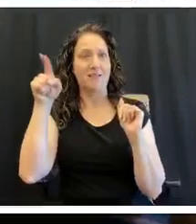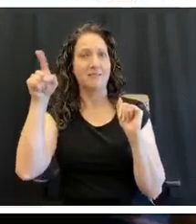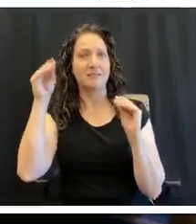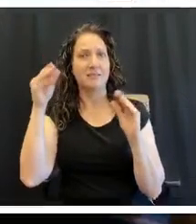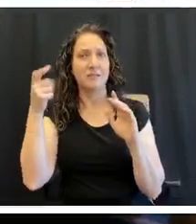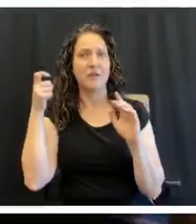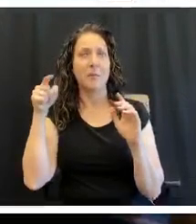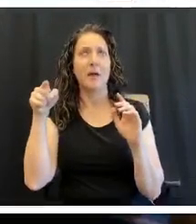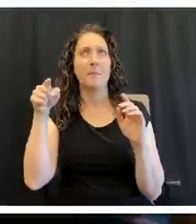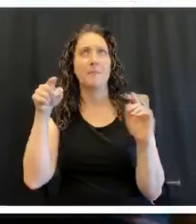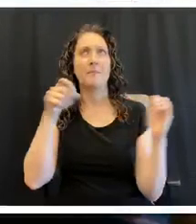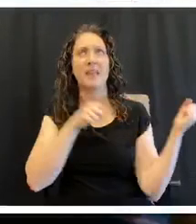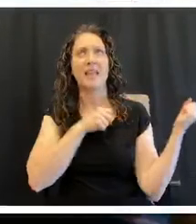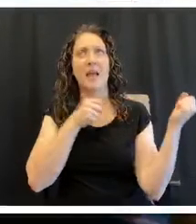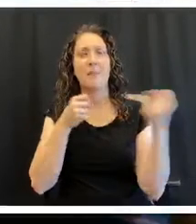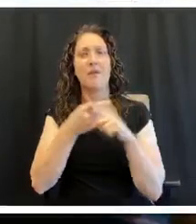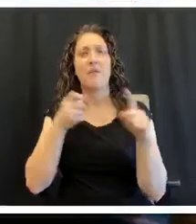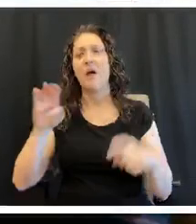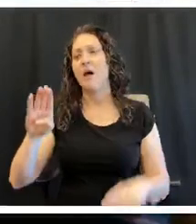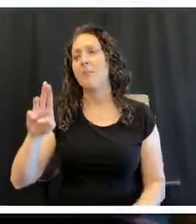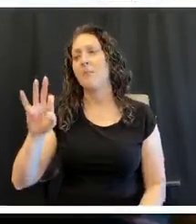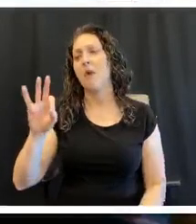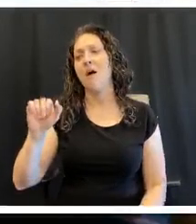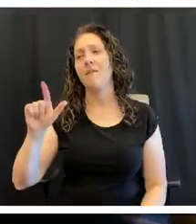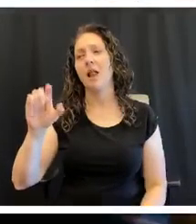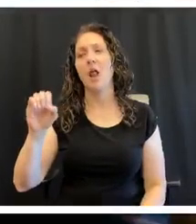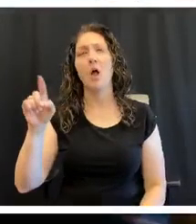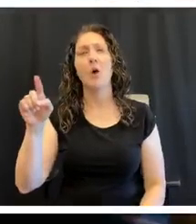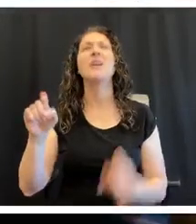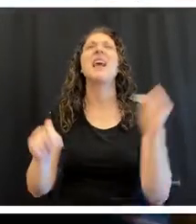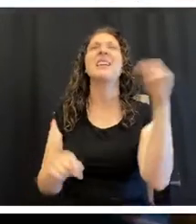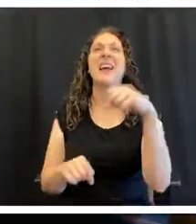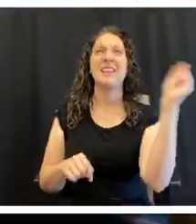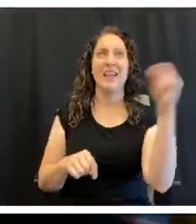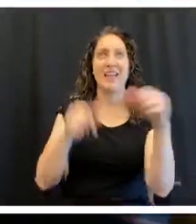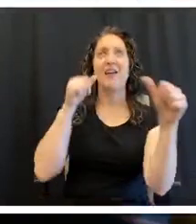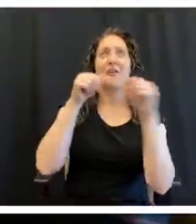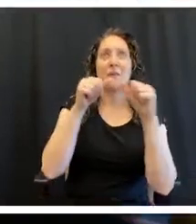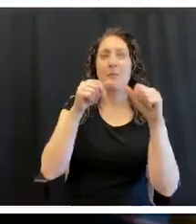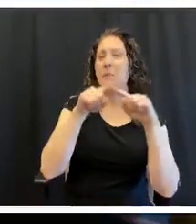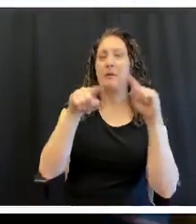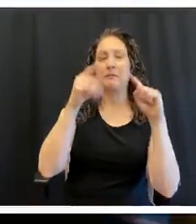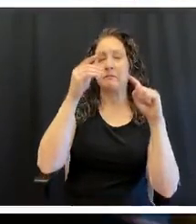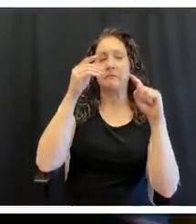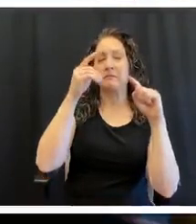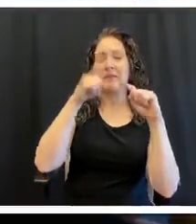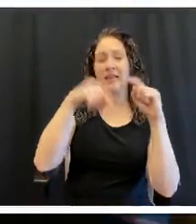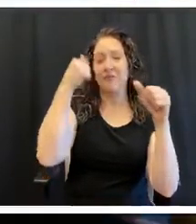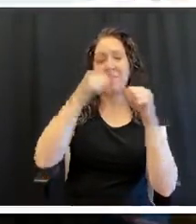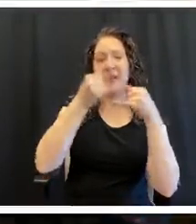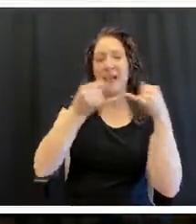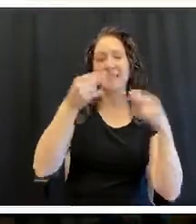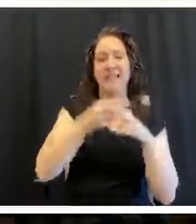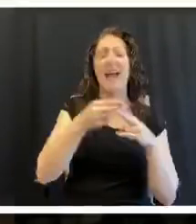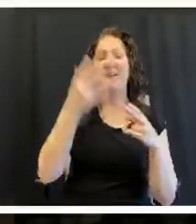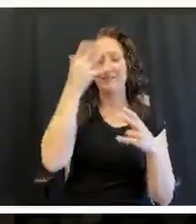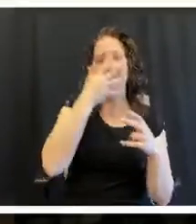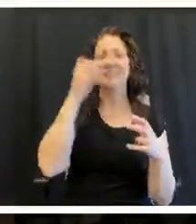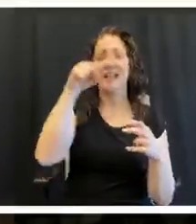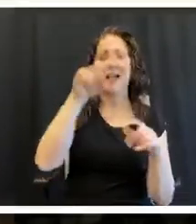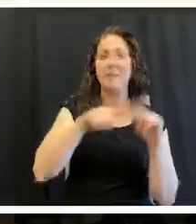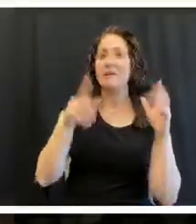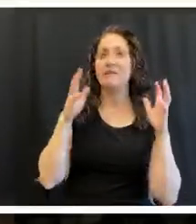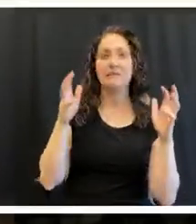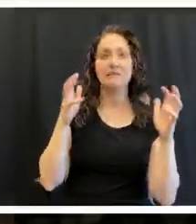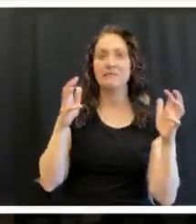Buffalo. Yes. I remember and I, but I can't remember. I remember him here and I